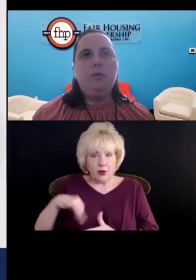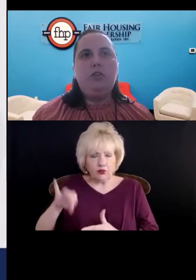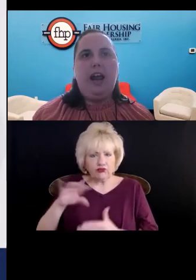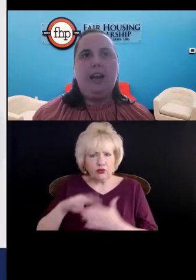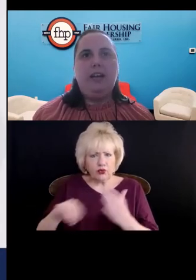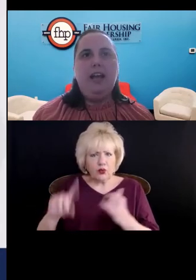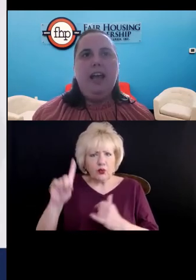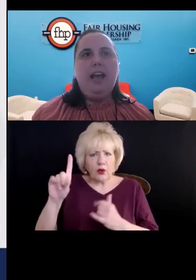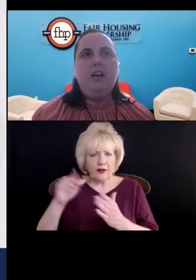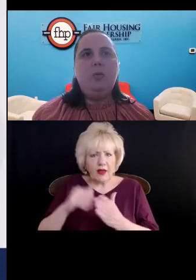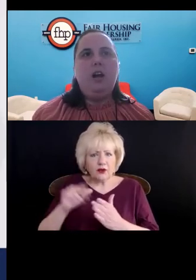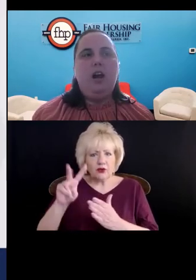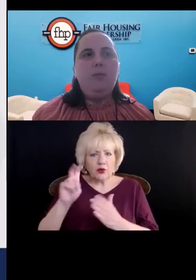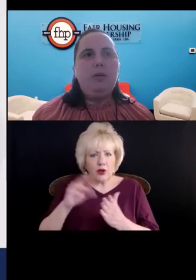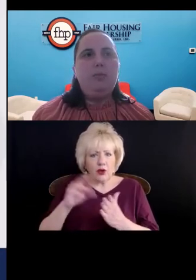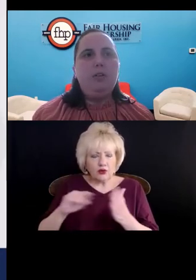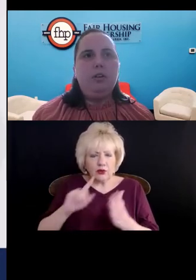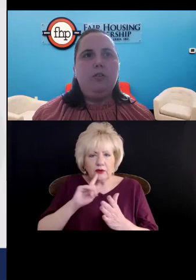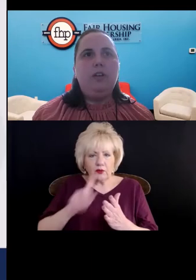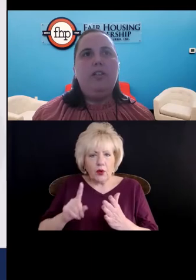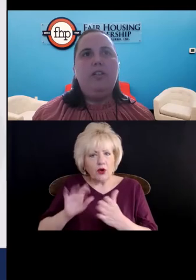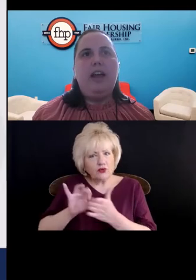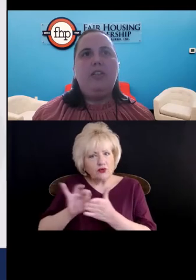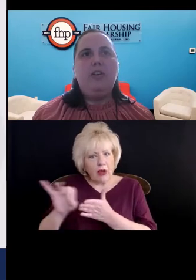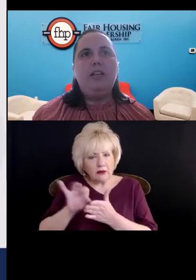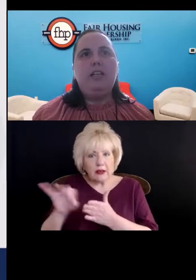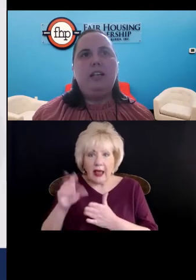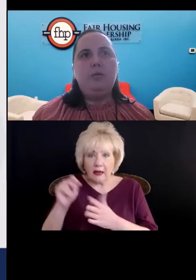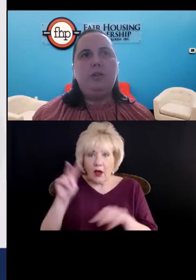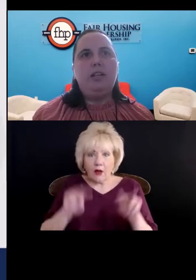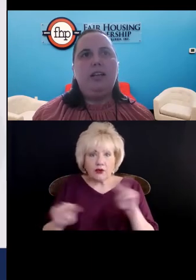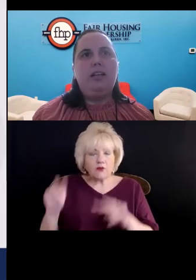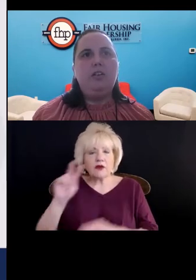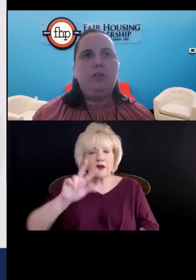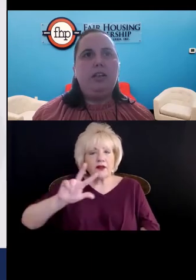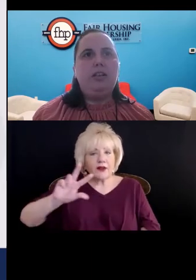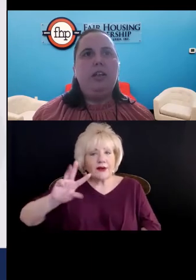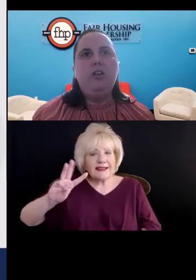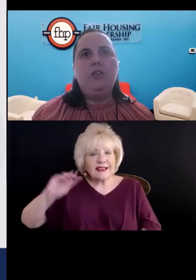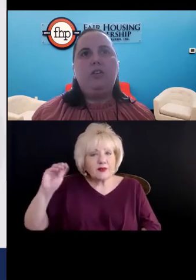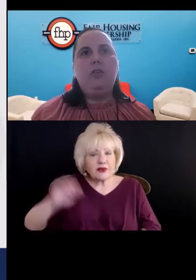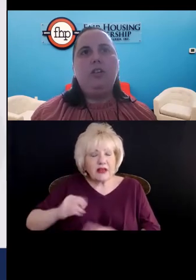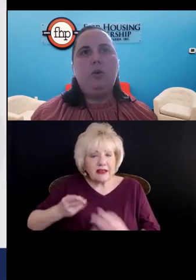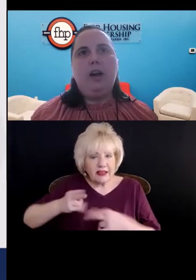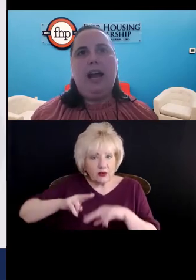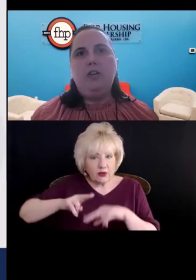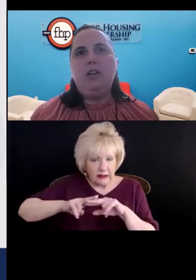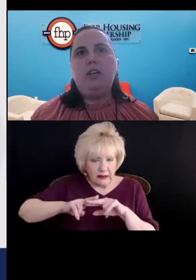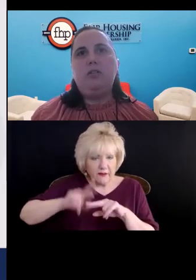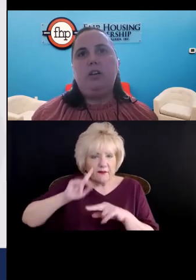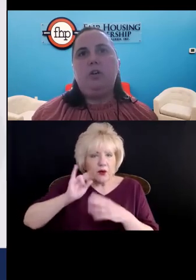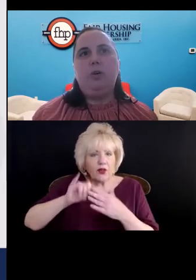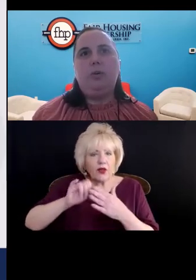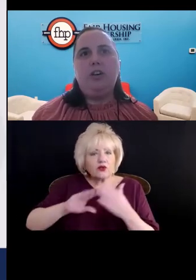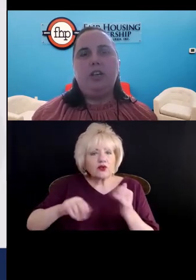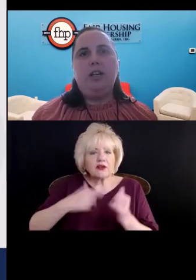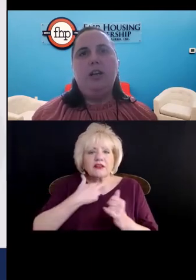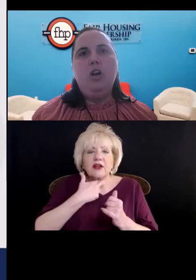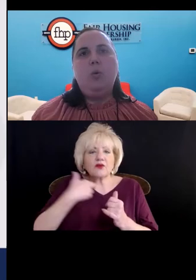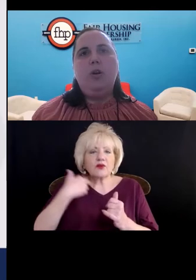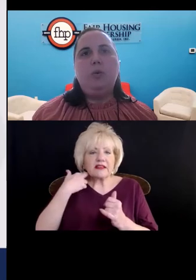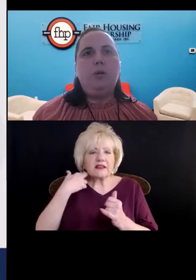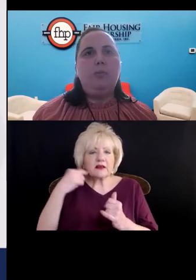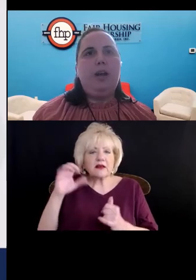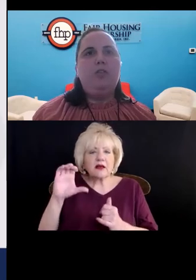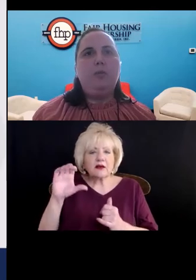students were tracked, and it was observed that 36% increased for students who were at risk of clinical depression